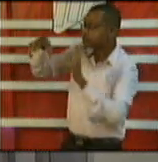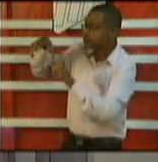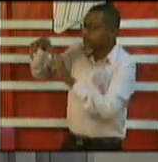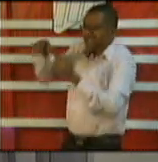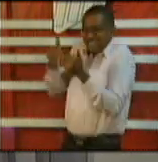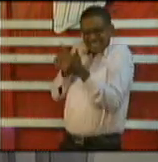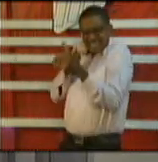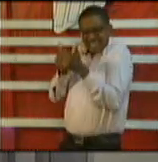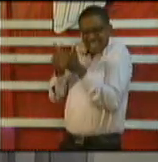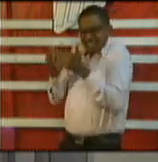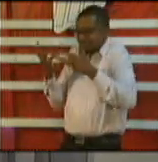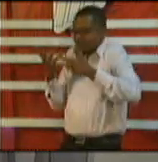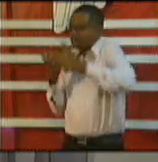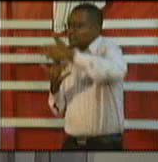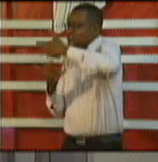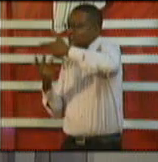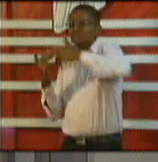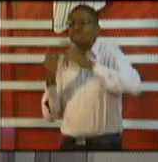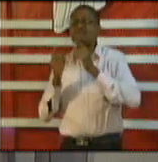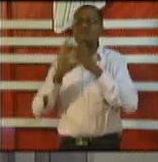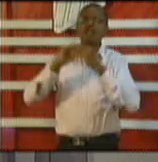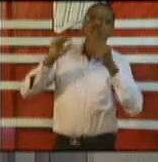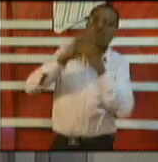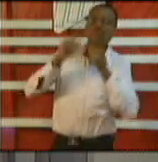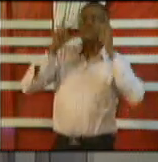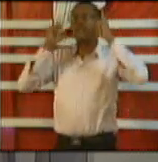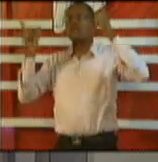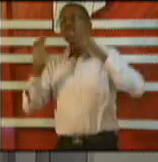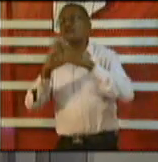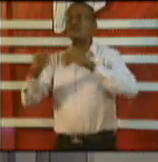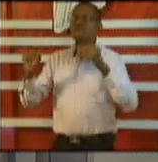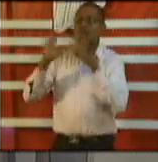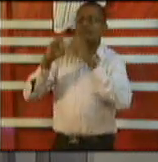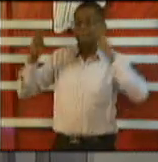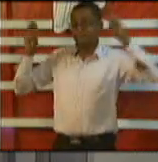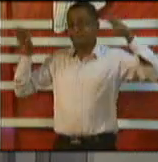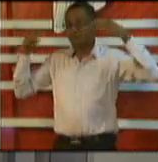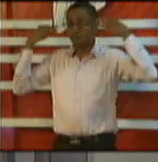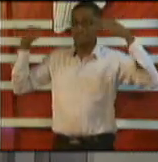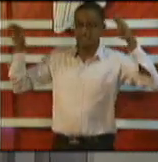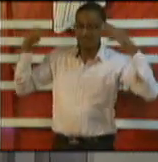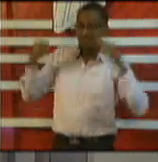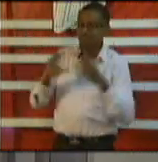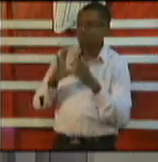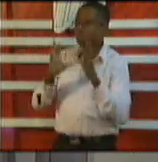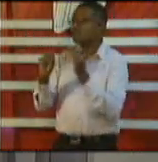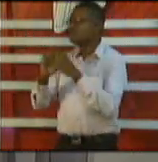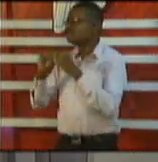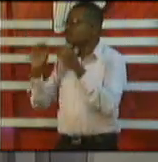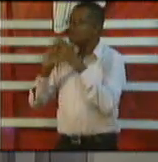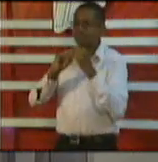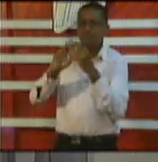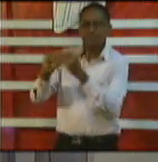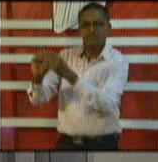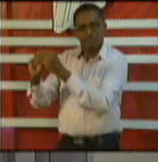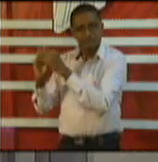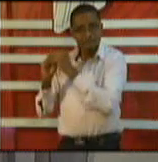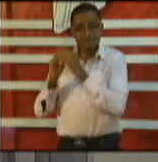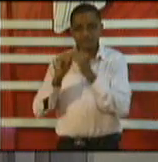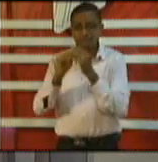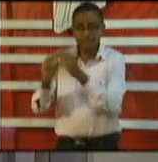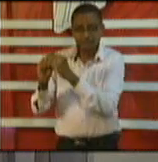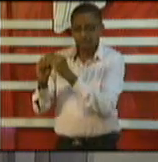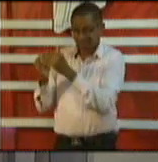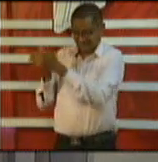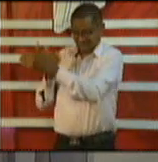speaking loudly over music in close proximity to each